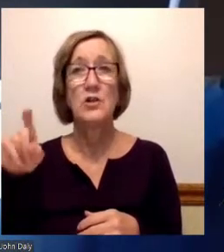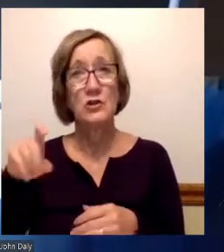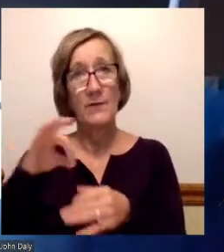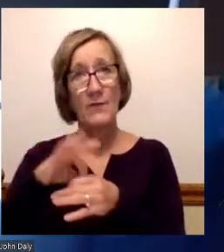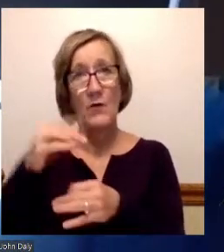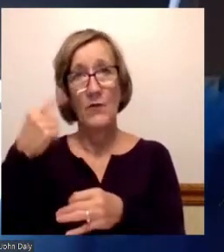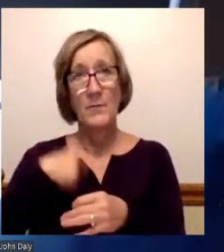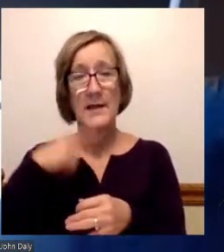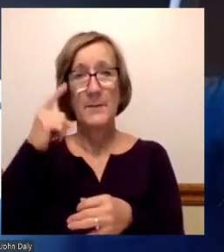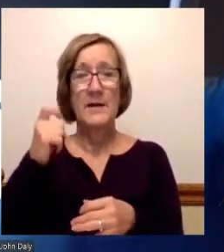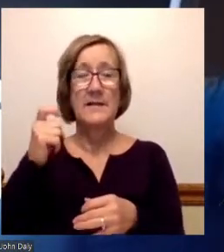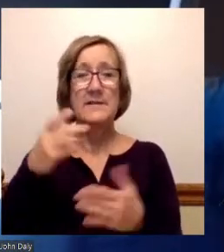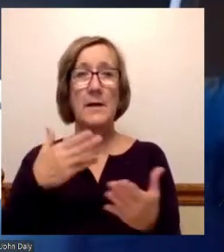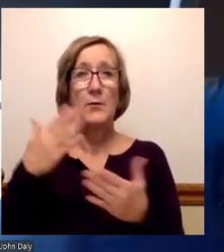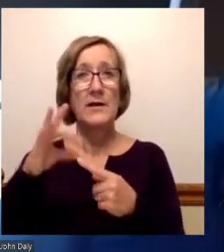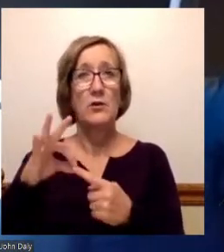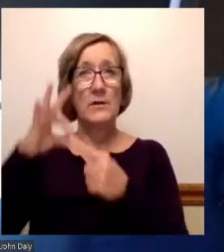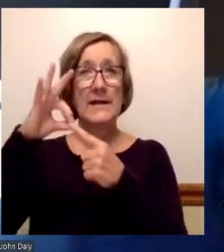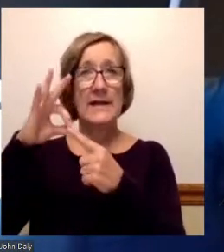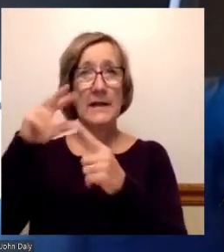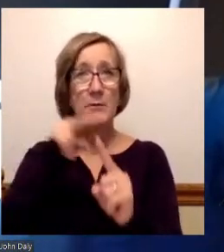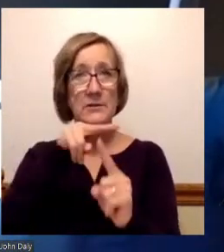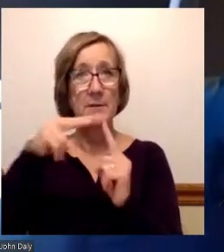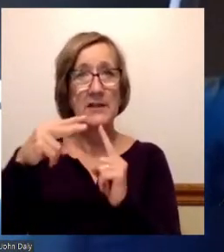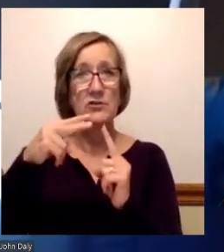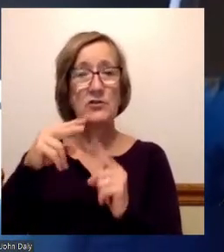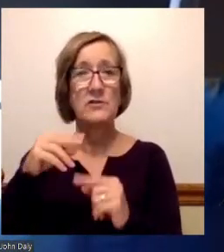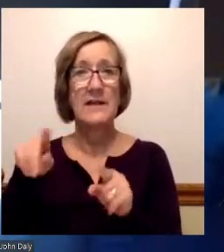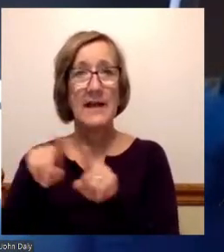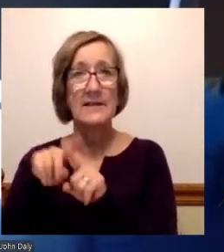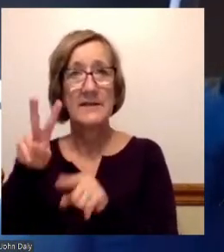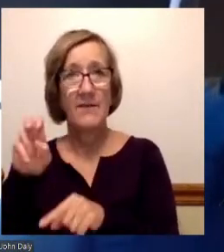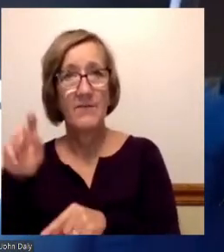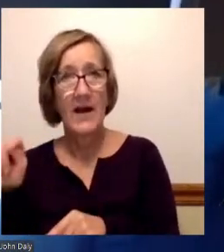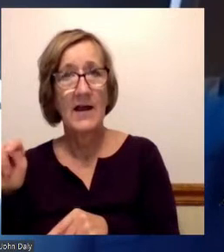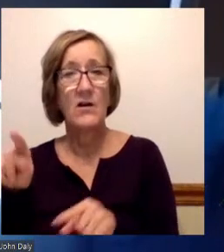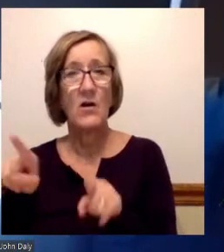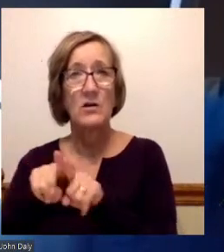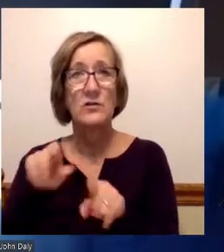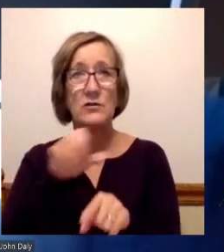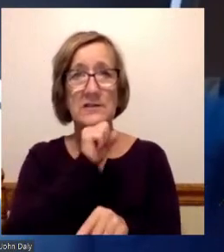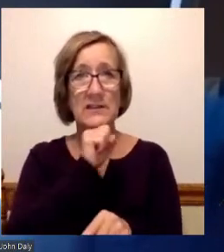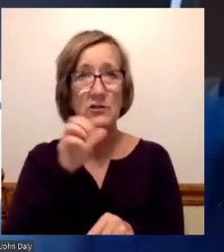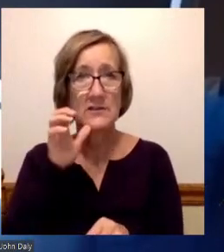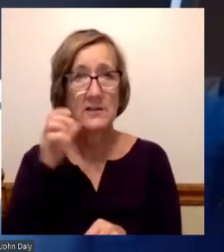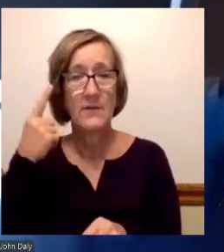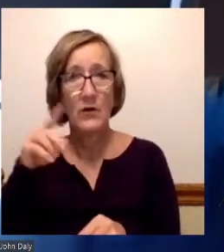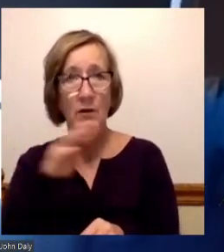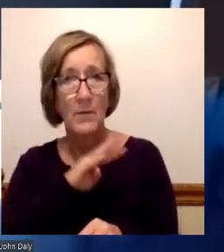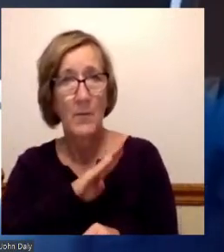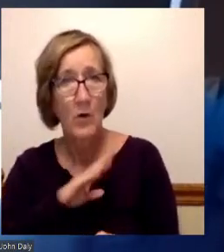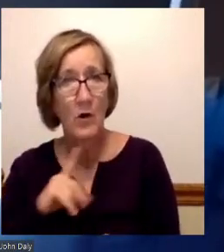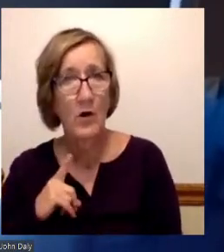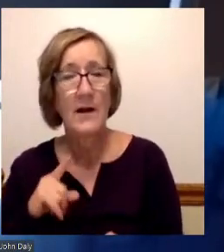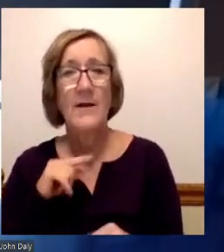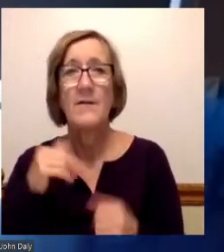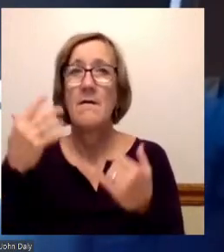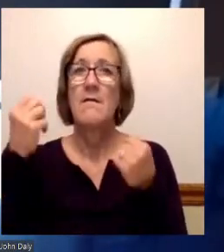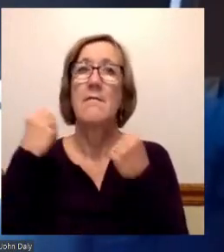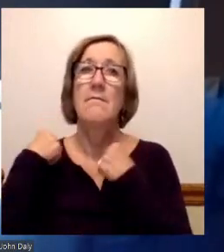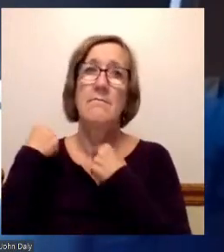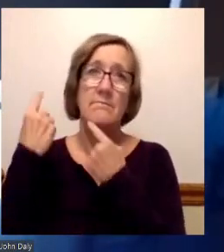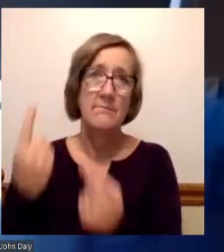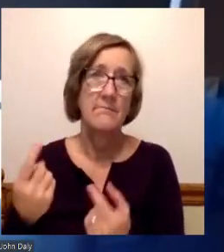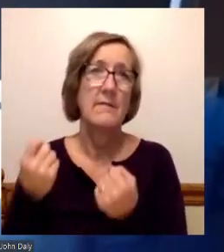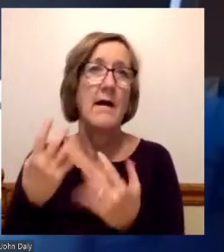for me because I bring a unique perspective as a veteran and as a senior citizen to the board. I have a wealth of experience in the